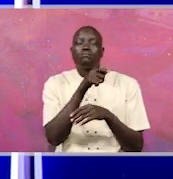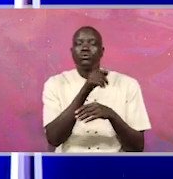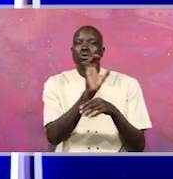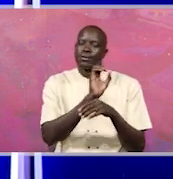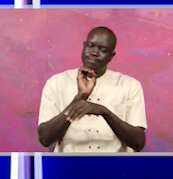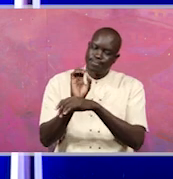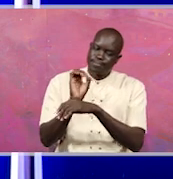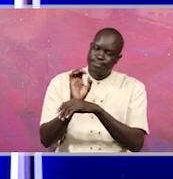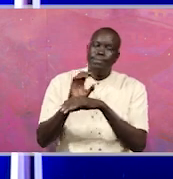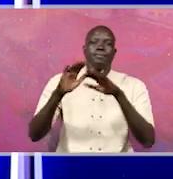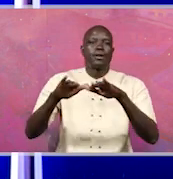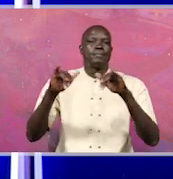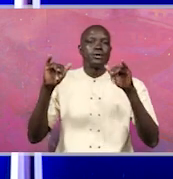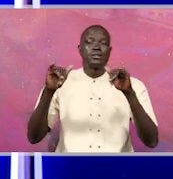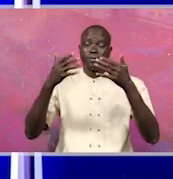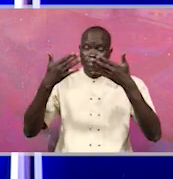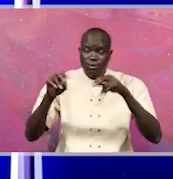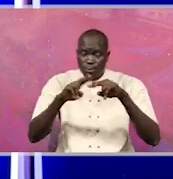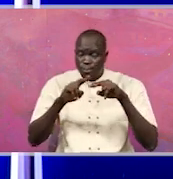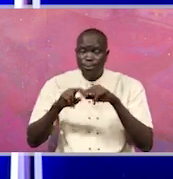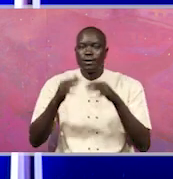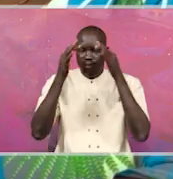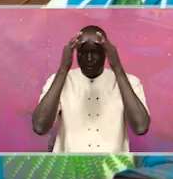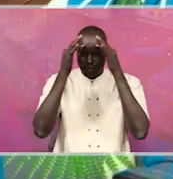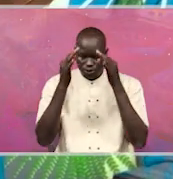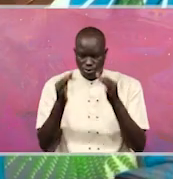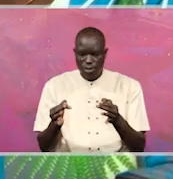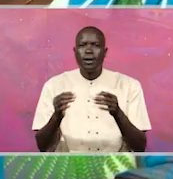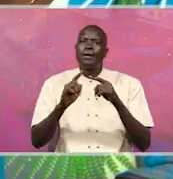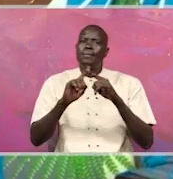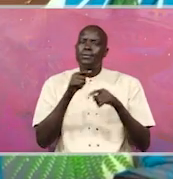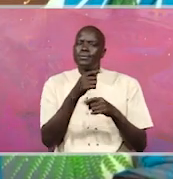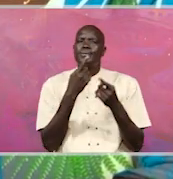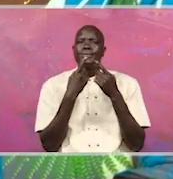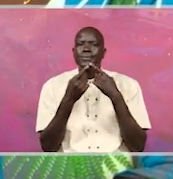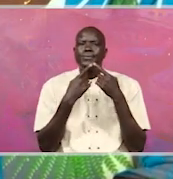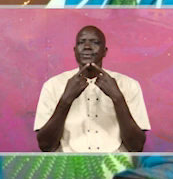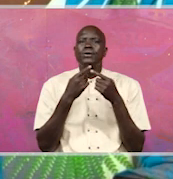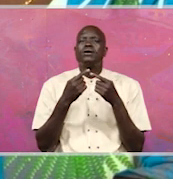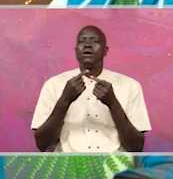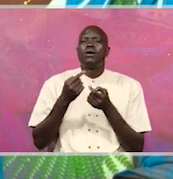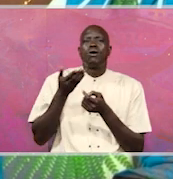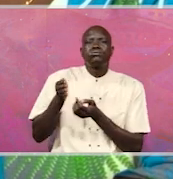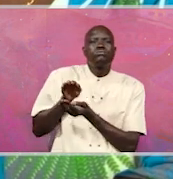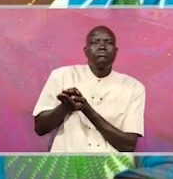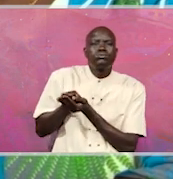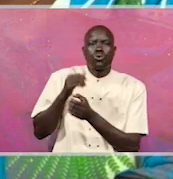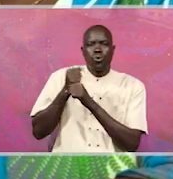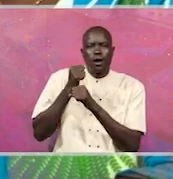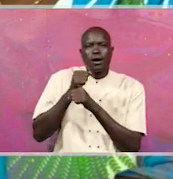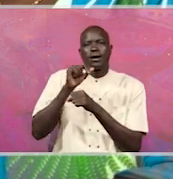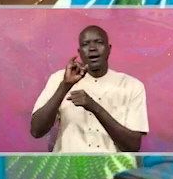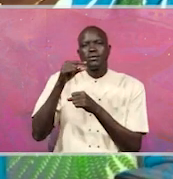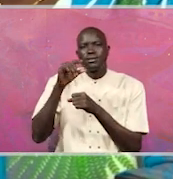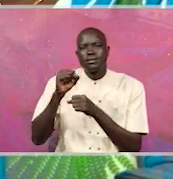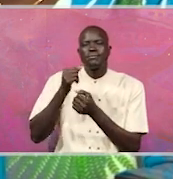House, and then we take decisions accordingly. However, when you talk about the backlog of the work that the IGG is